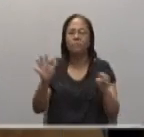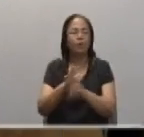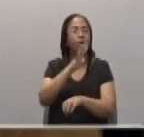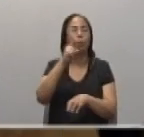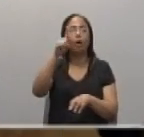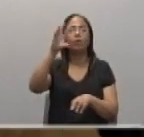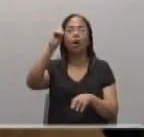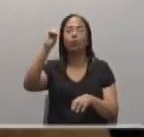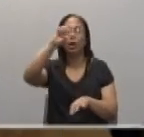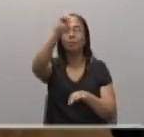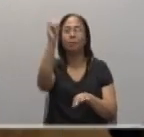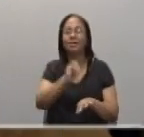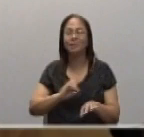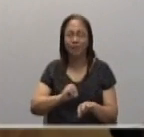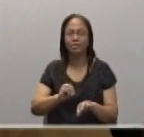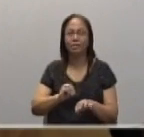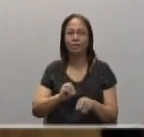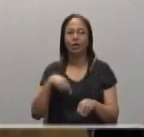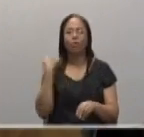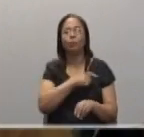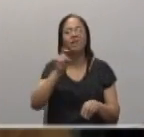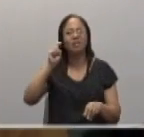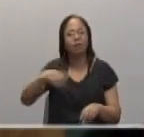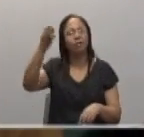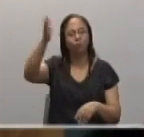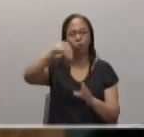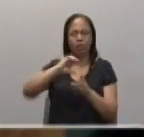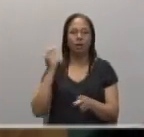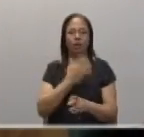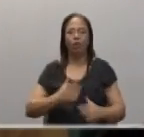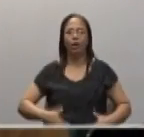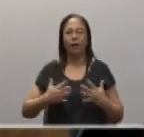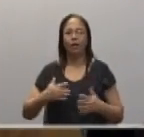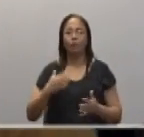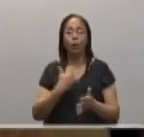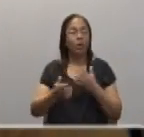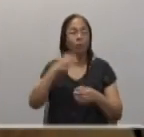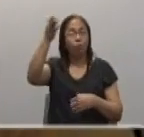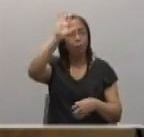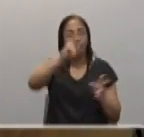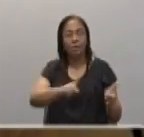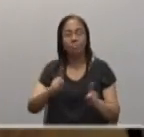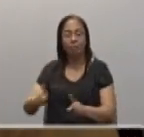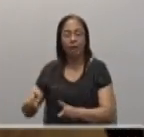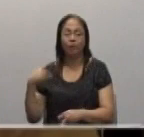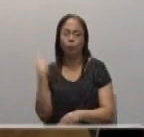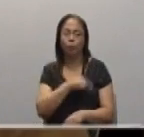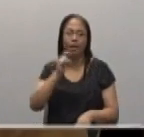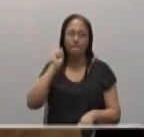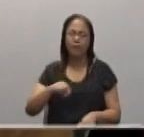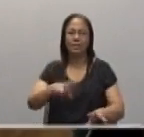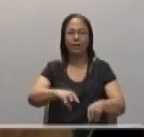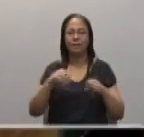without him, we can do nothing. And we have to accept his plans. And we have to be